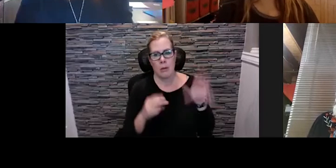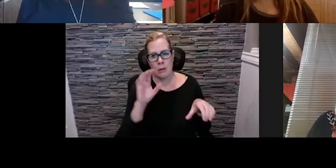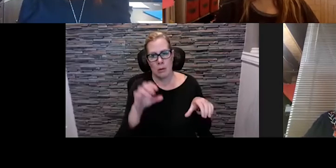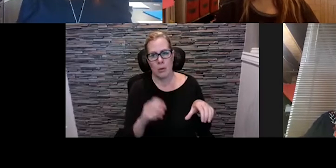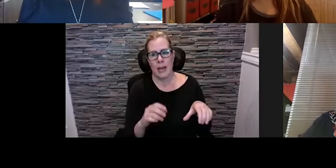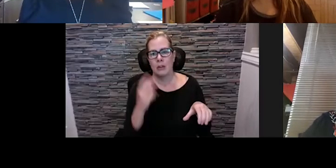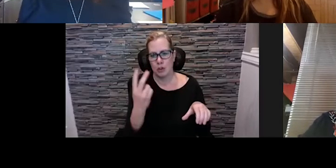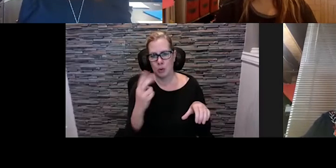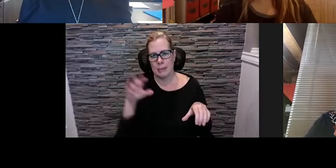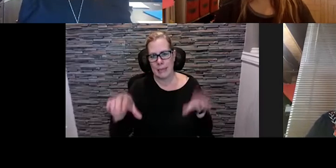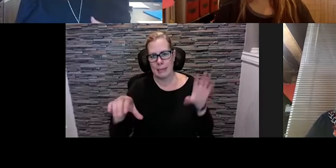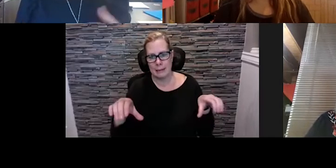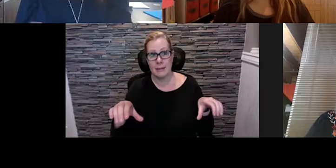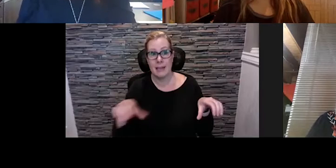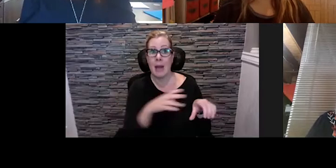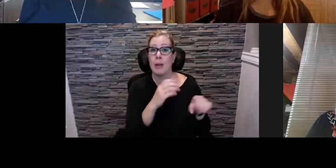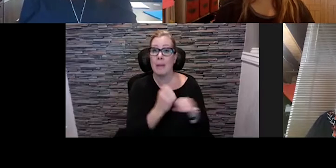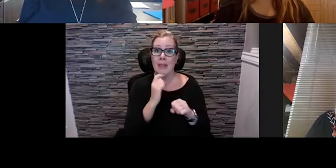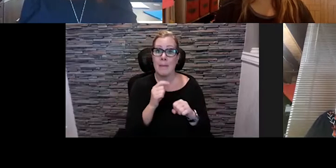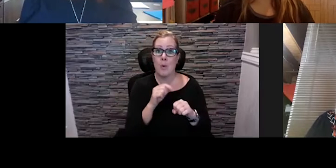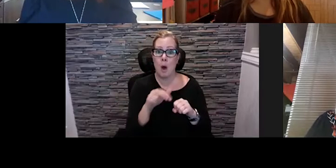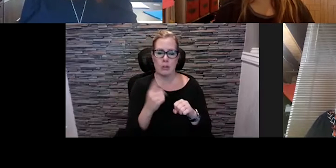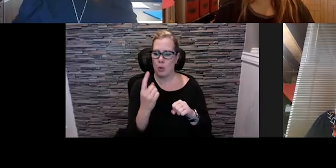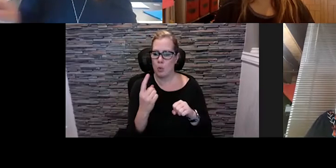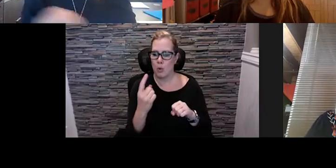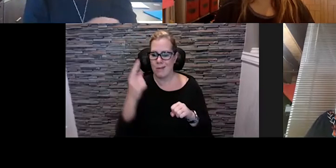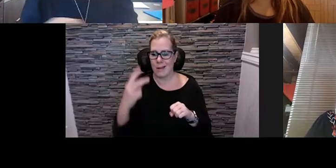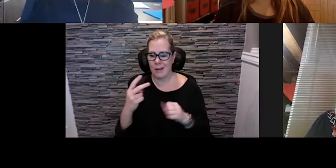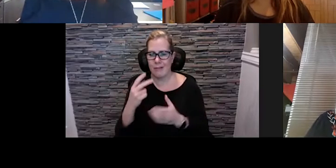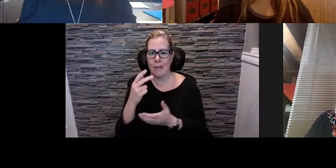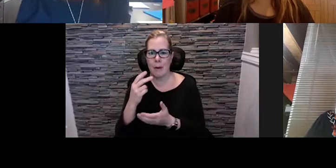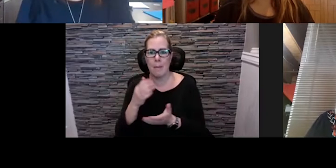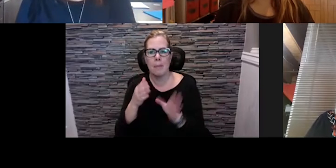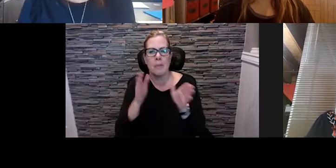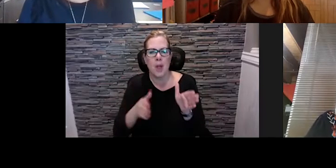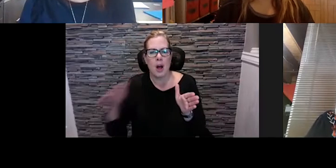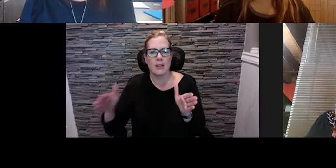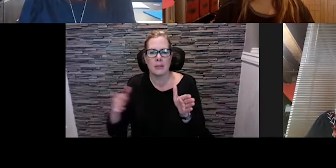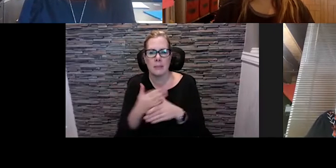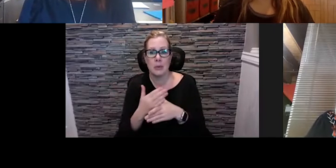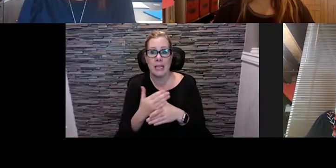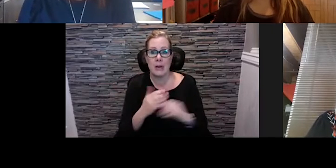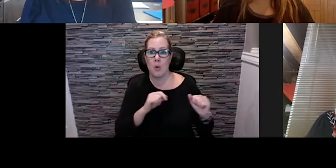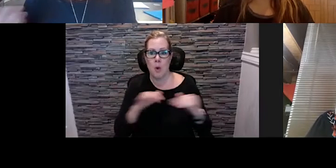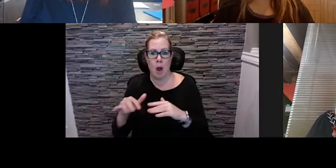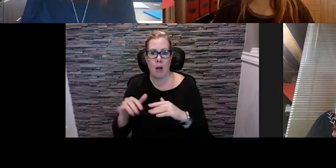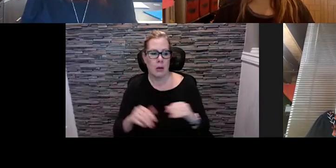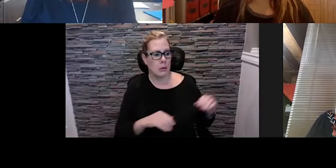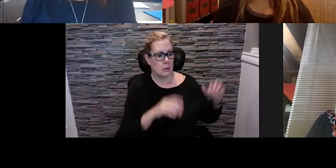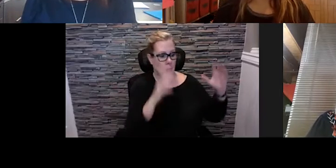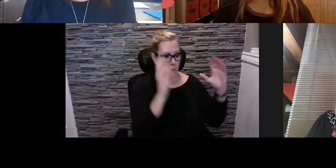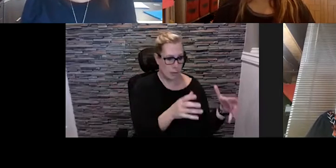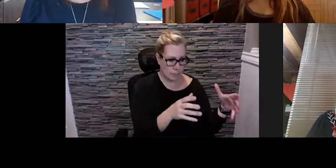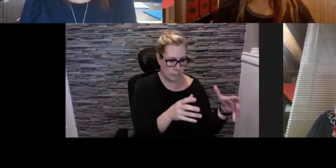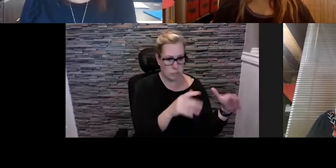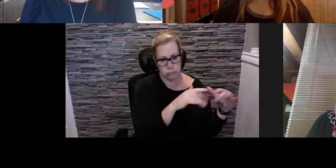And then we made them walk in between the sites, it was a block and a half in between the two parking lots so they were able to circulate in between the sites. And that's how we did the